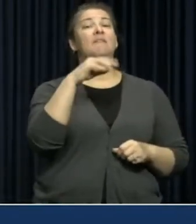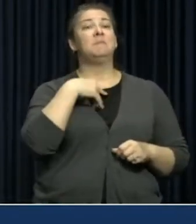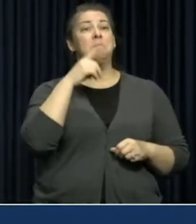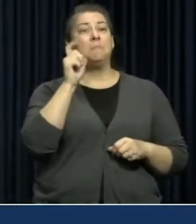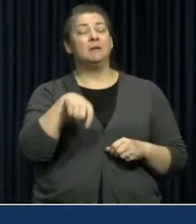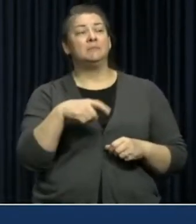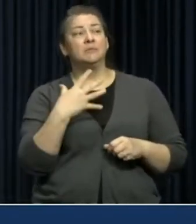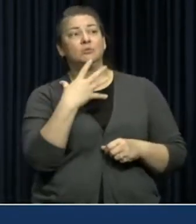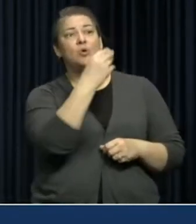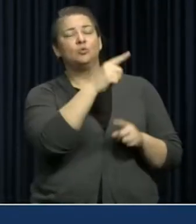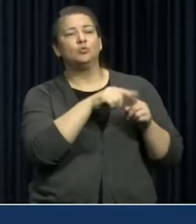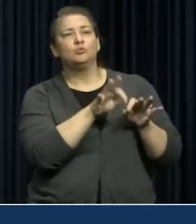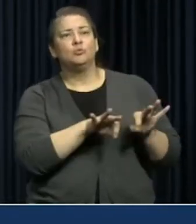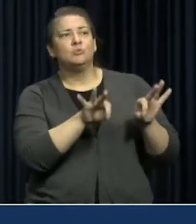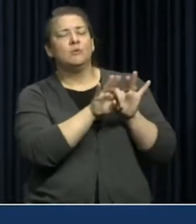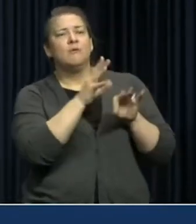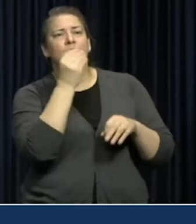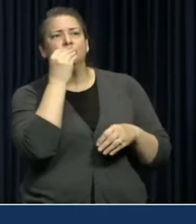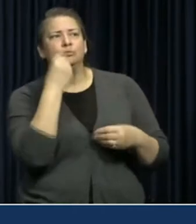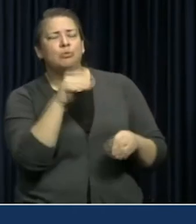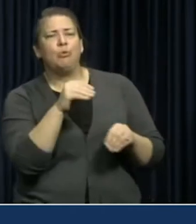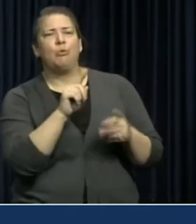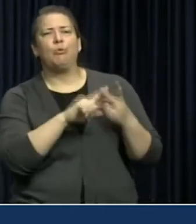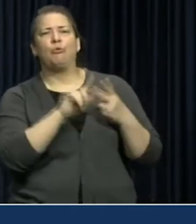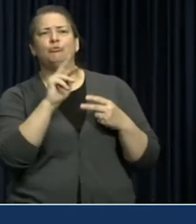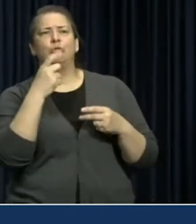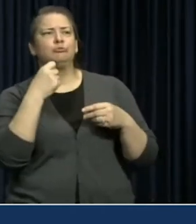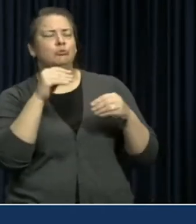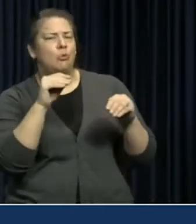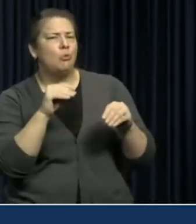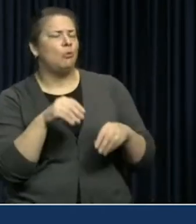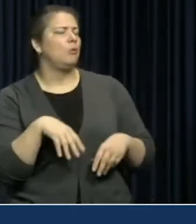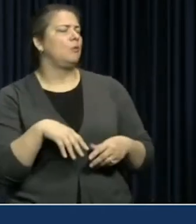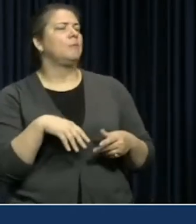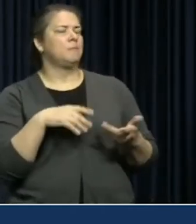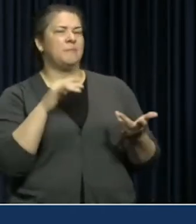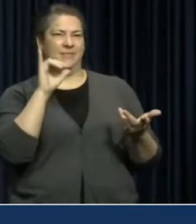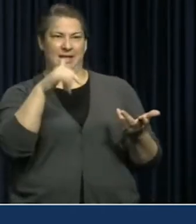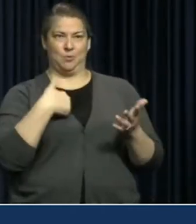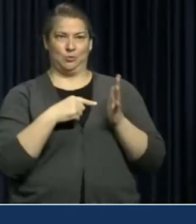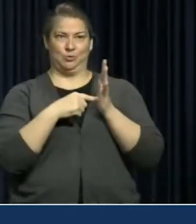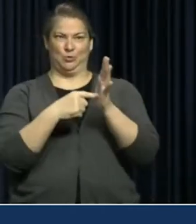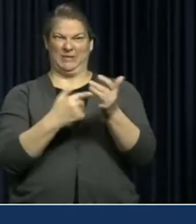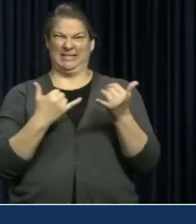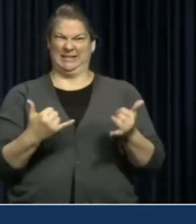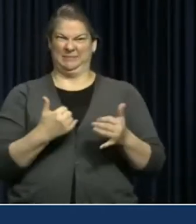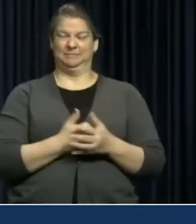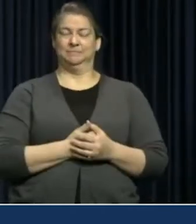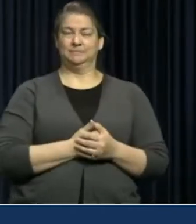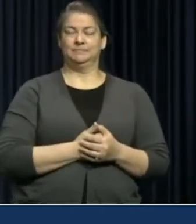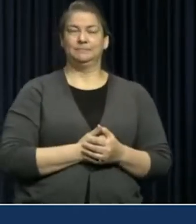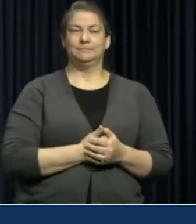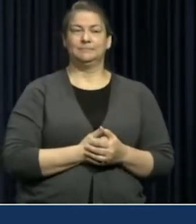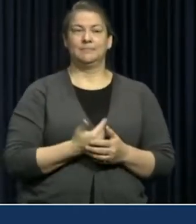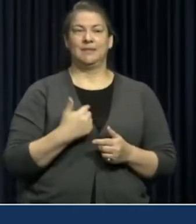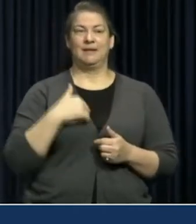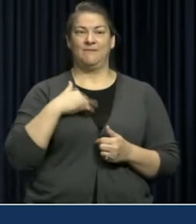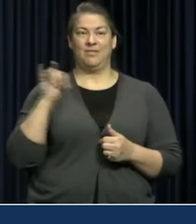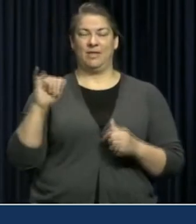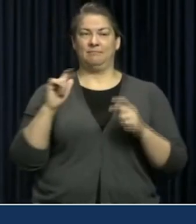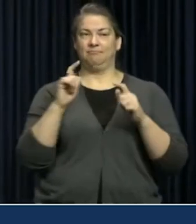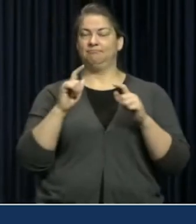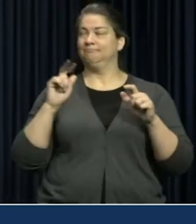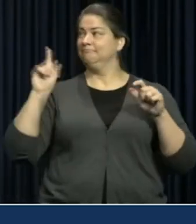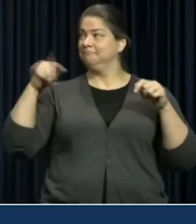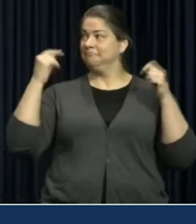home, like the grocery store, the drug store. And so we're going to get started now. I have a bandana here. You can